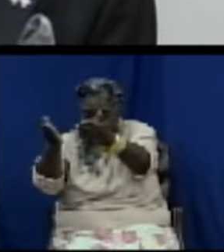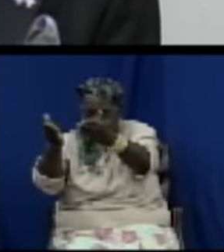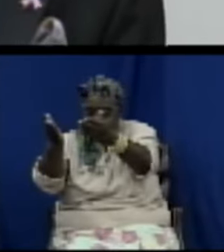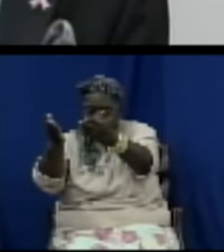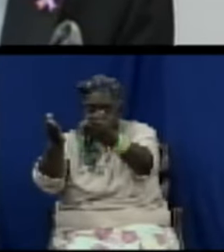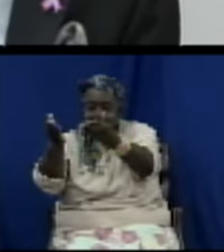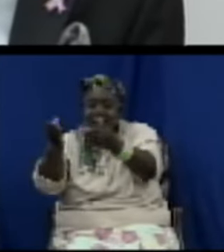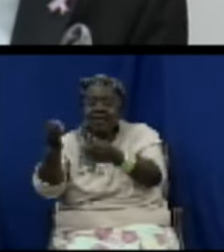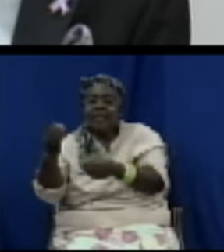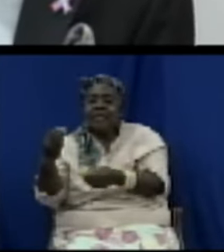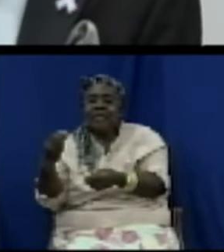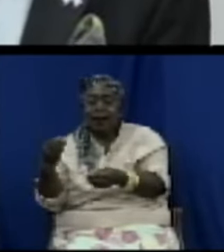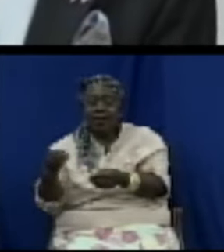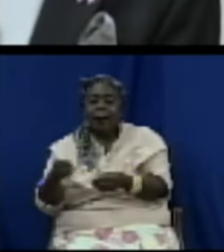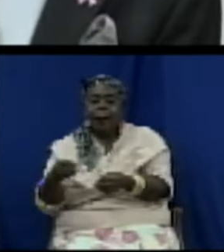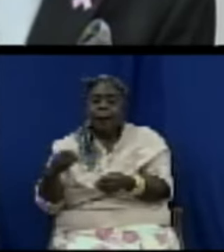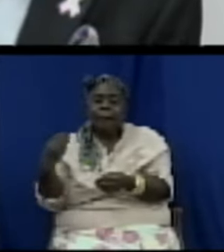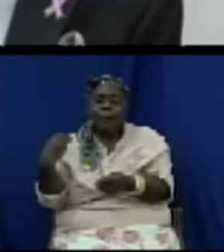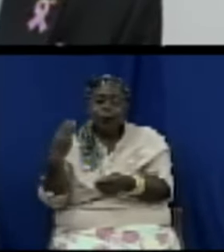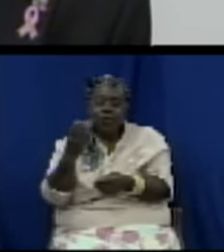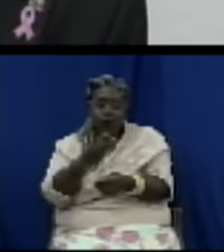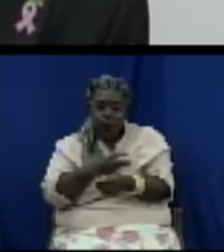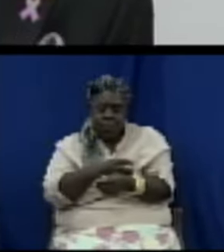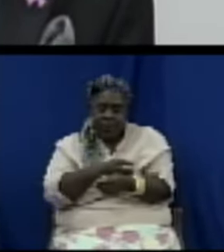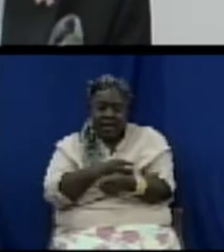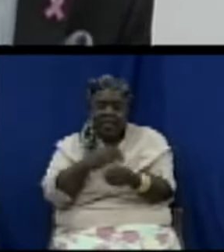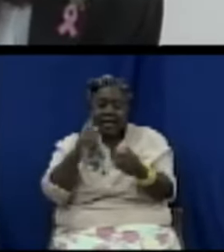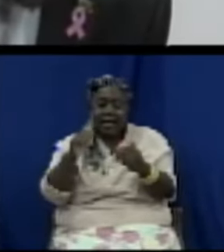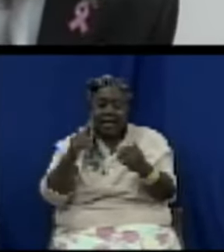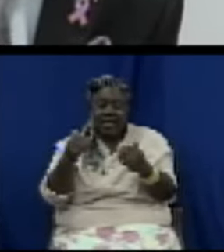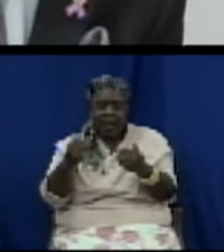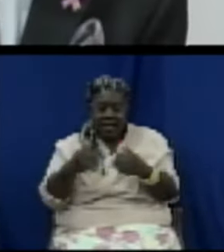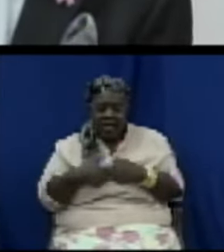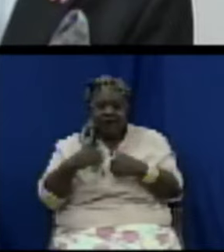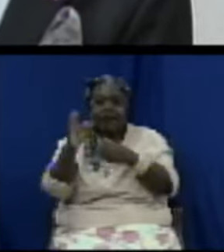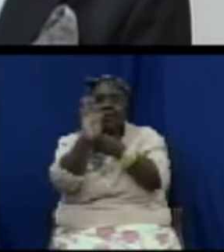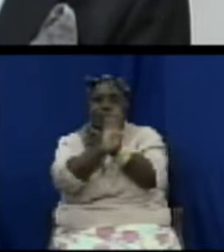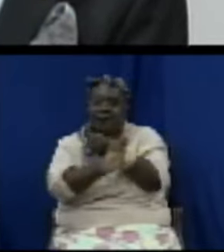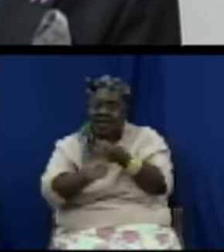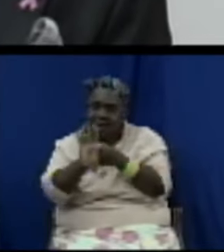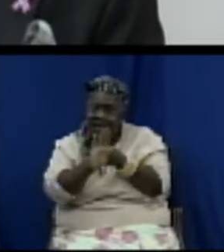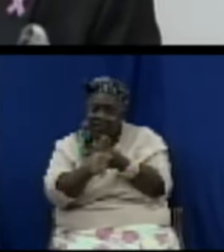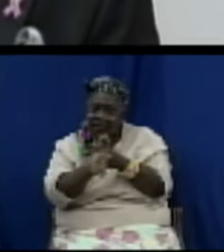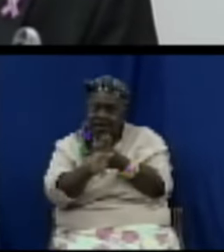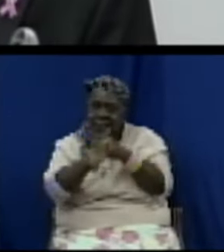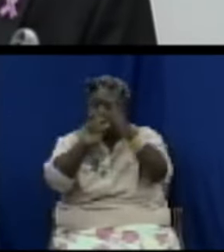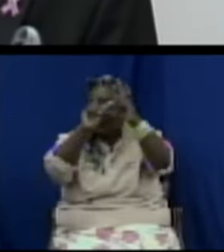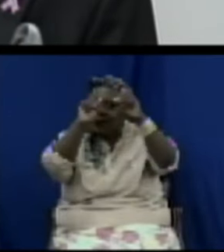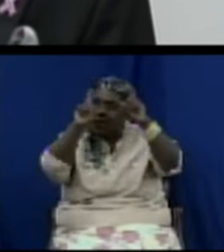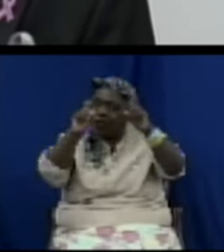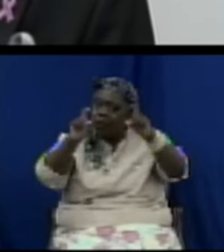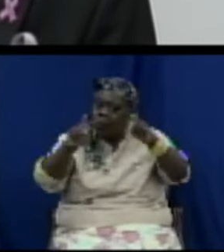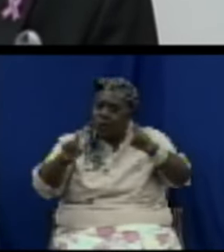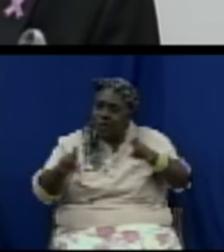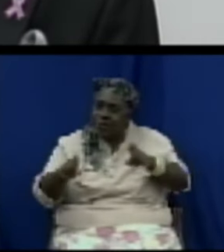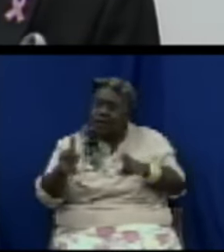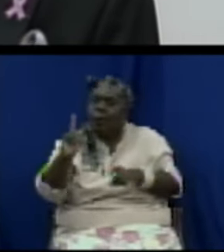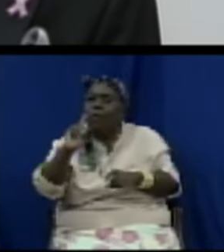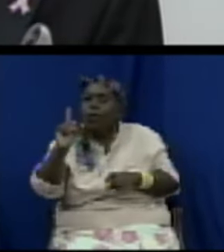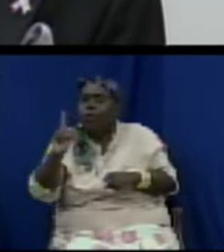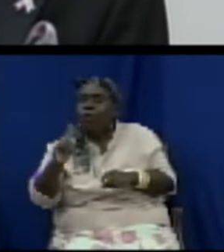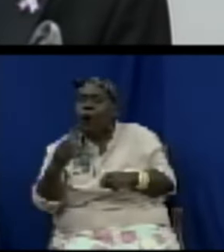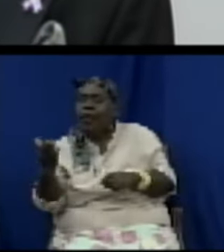consumer protection officer to ask questions to ascertain the origin they are